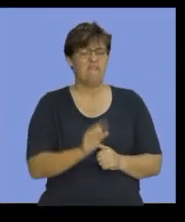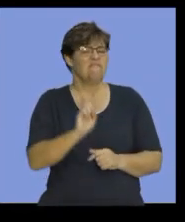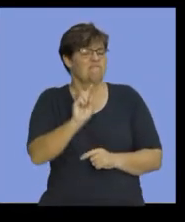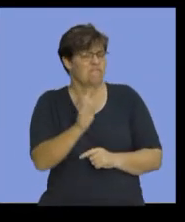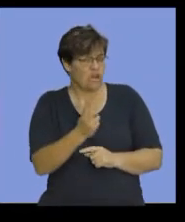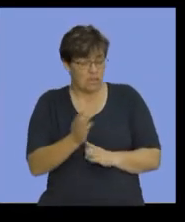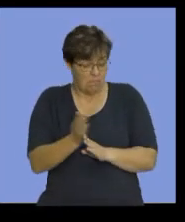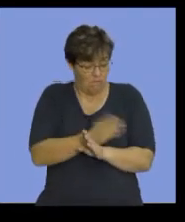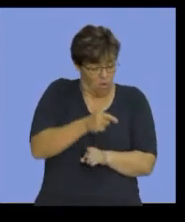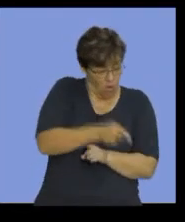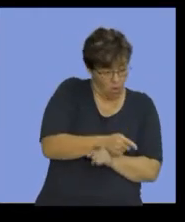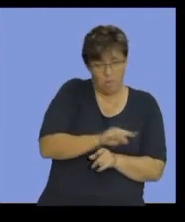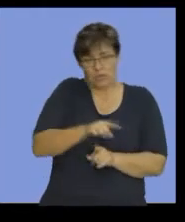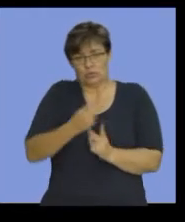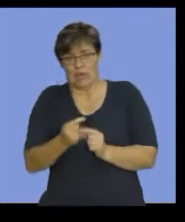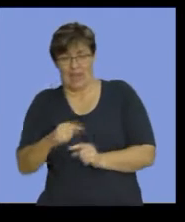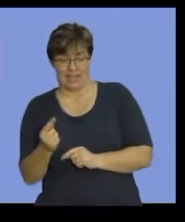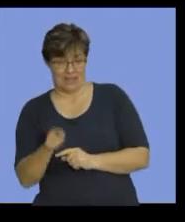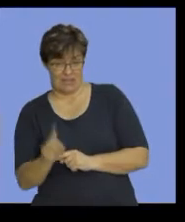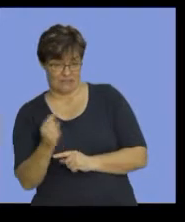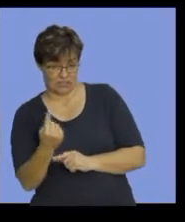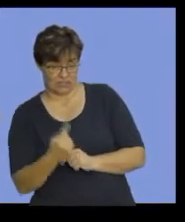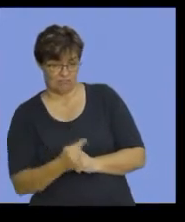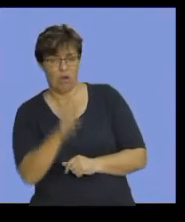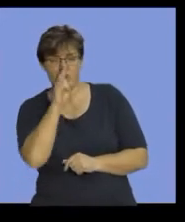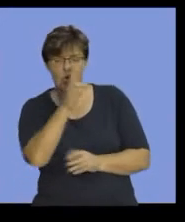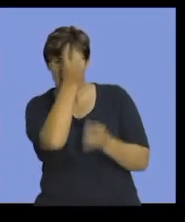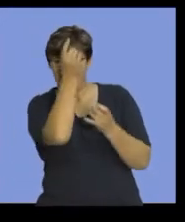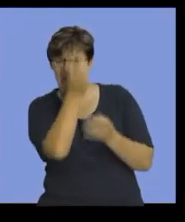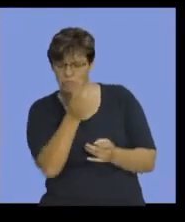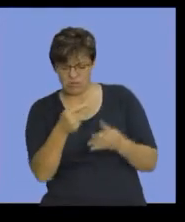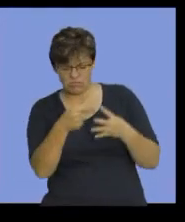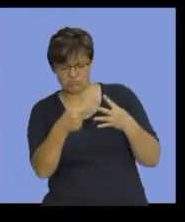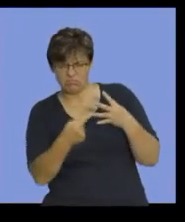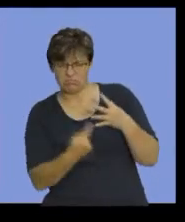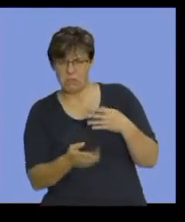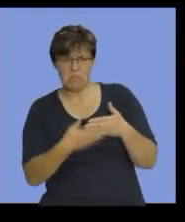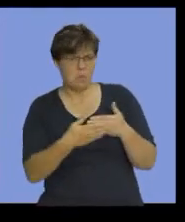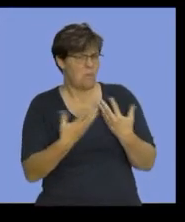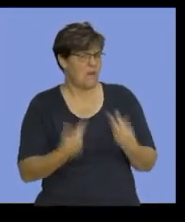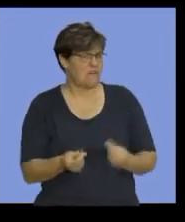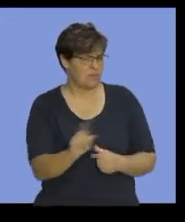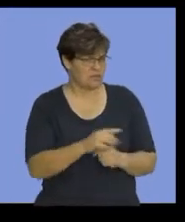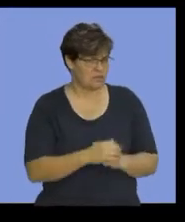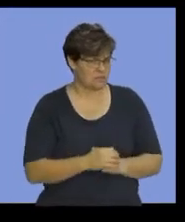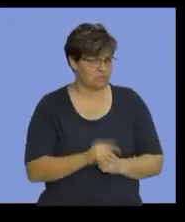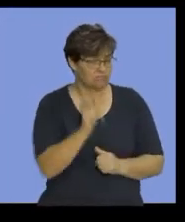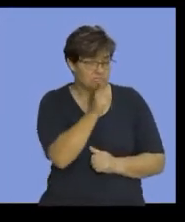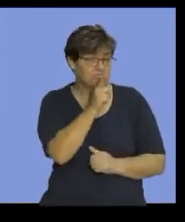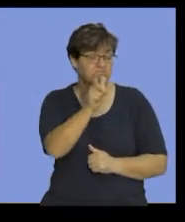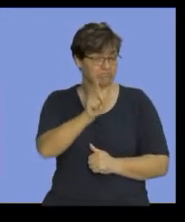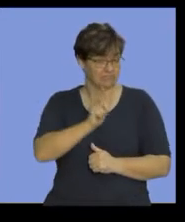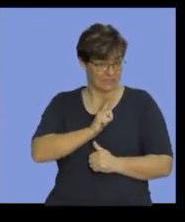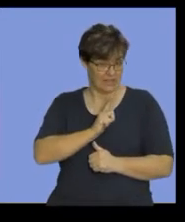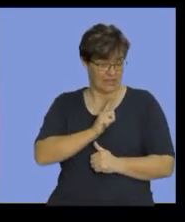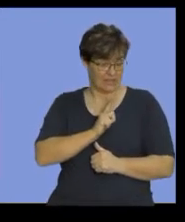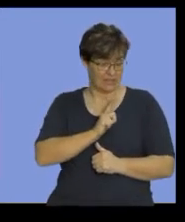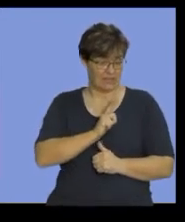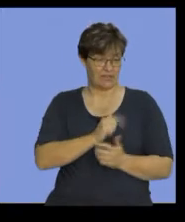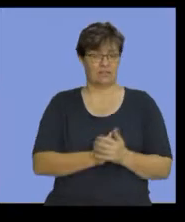before we get there. Let's look at other information that we have. We are told here as well